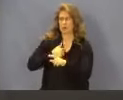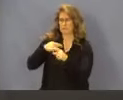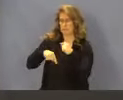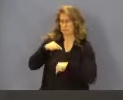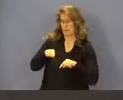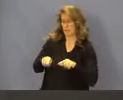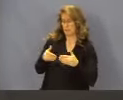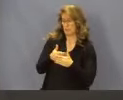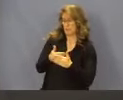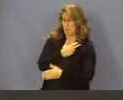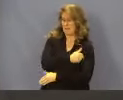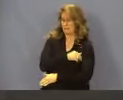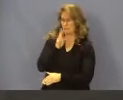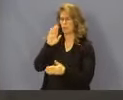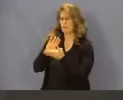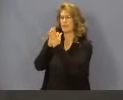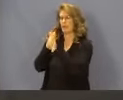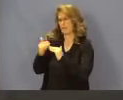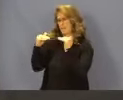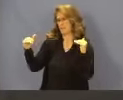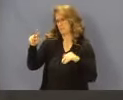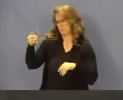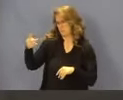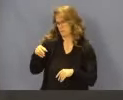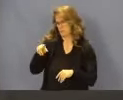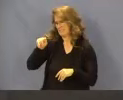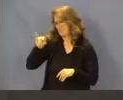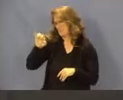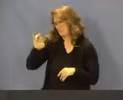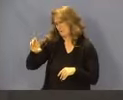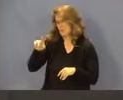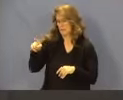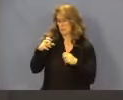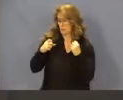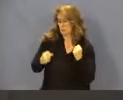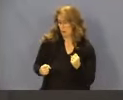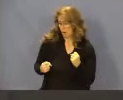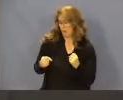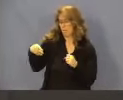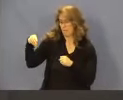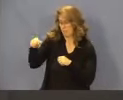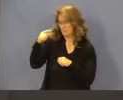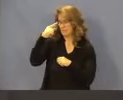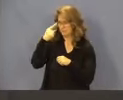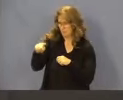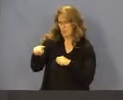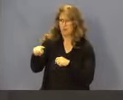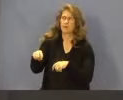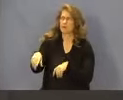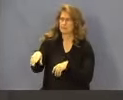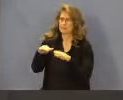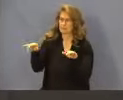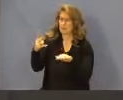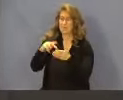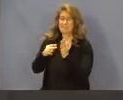represents a 75%